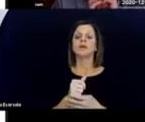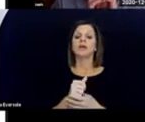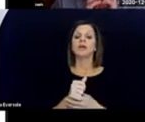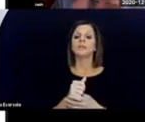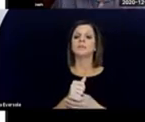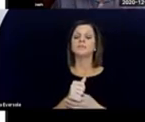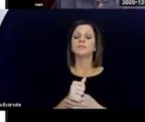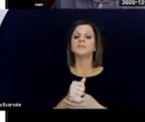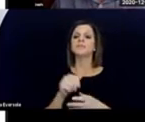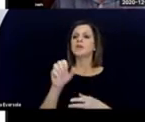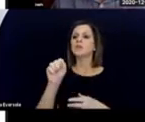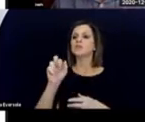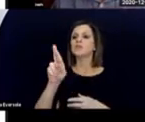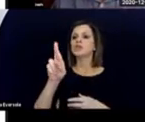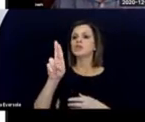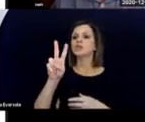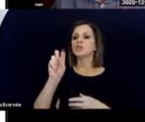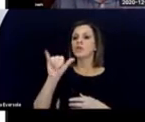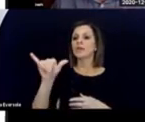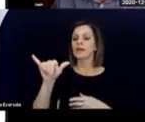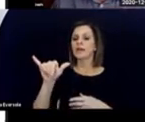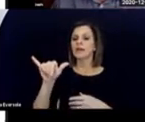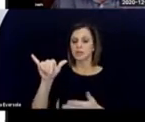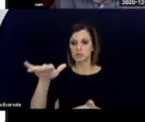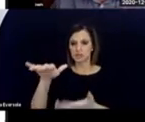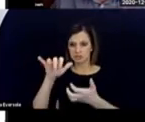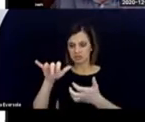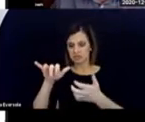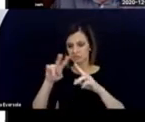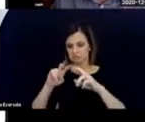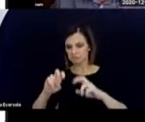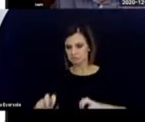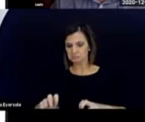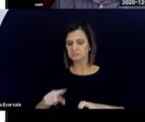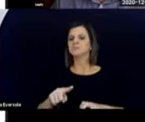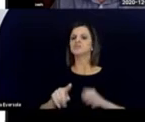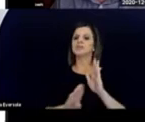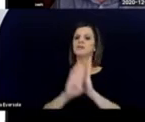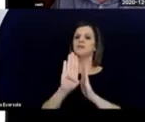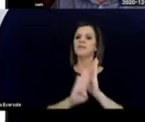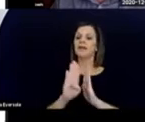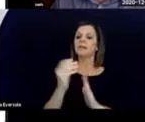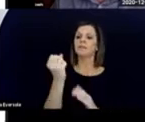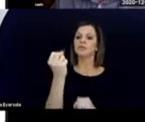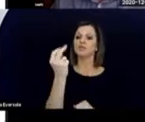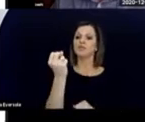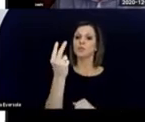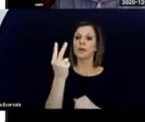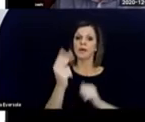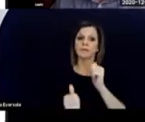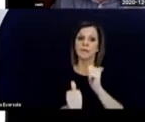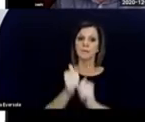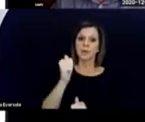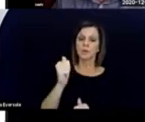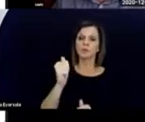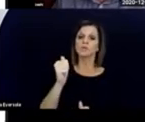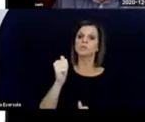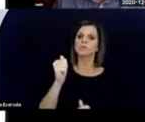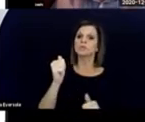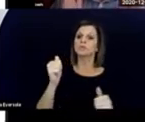After a survey, she came up with the 12 most popular assessment tools